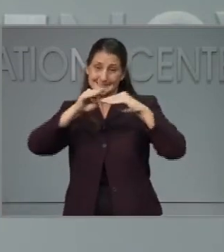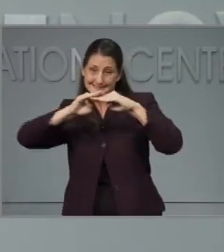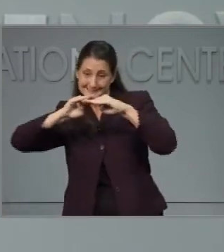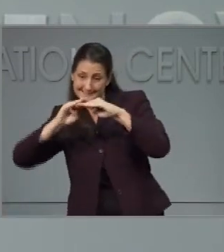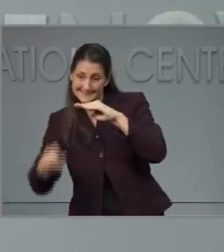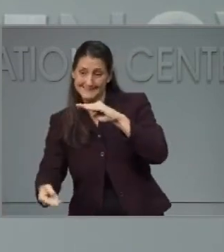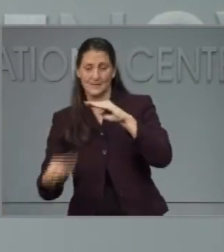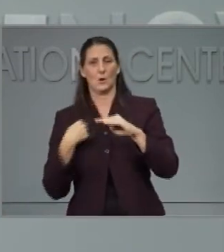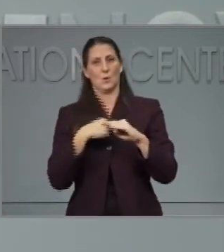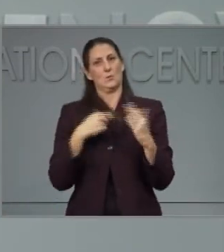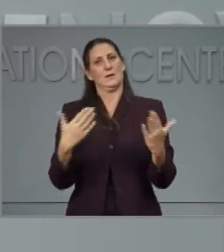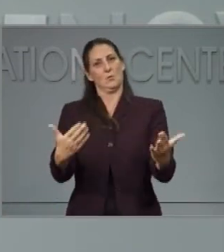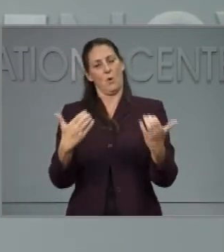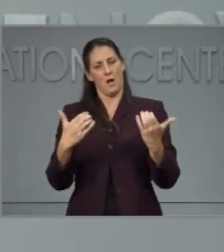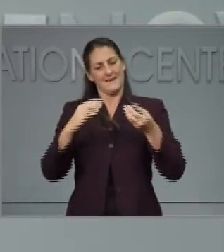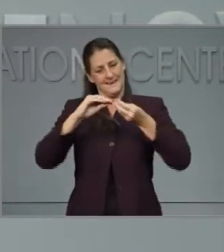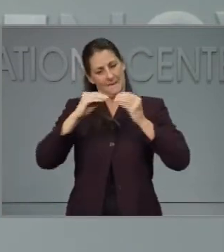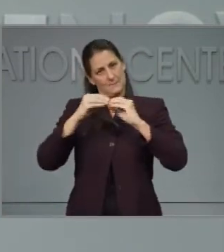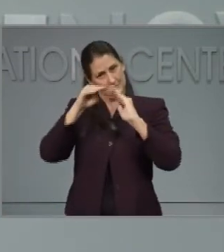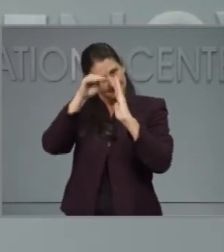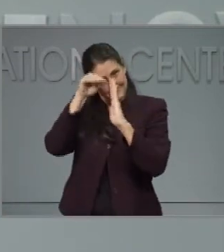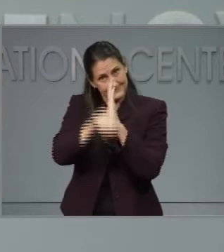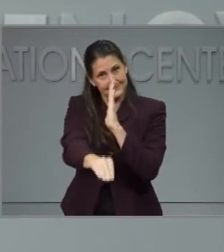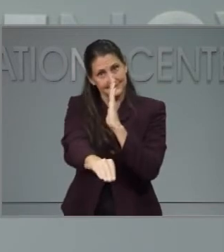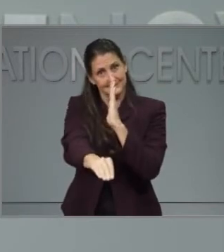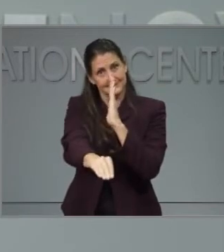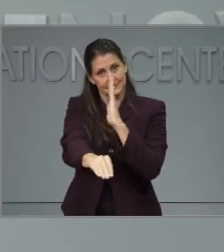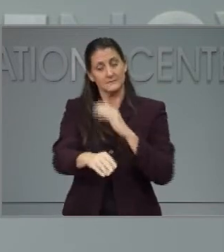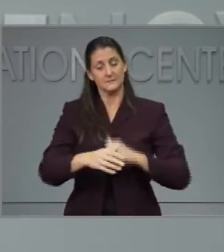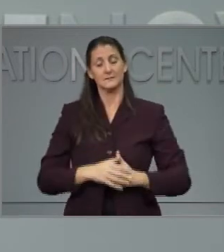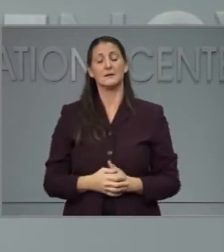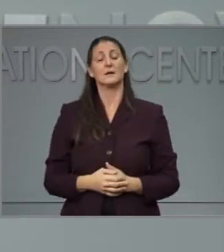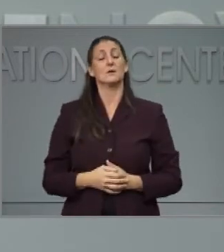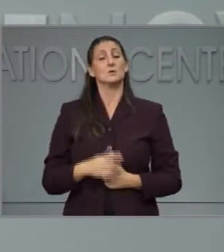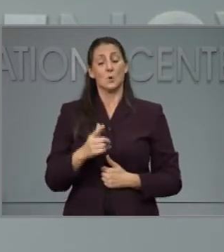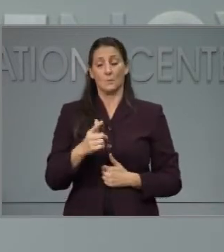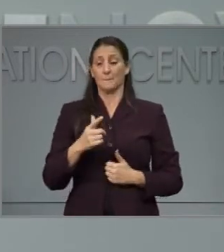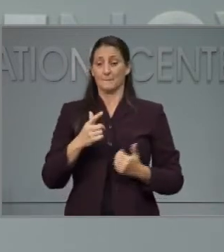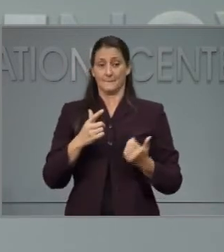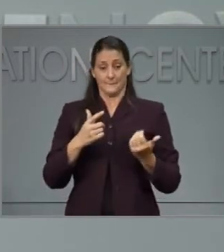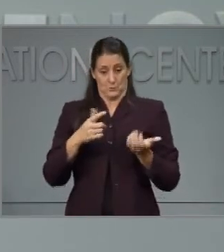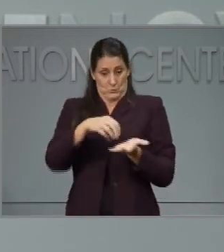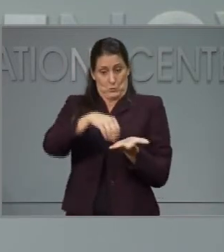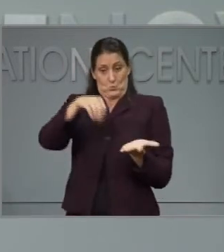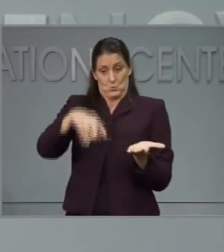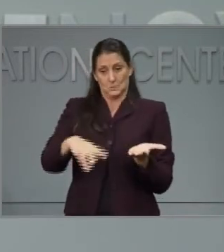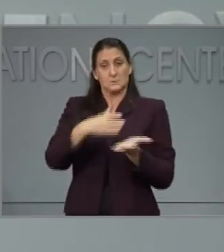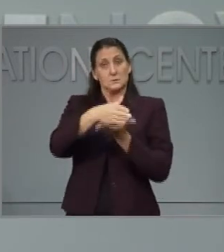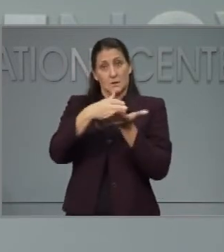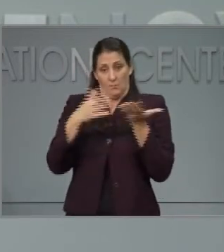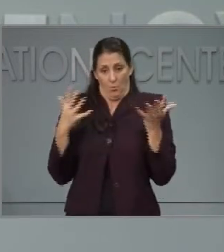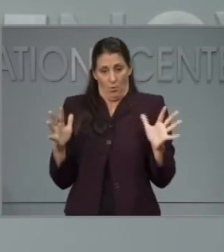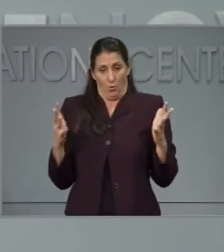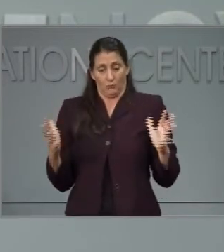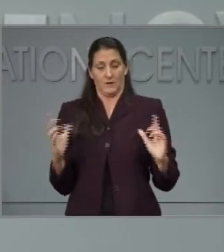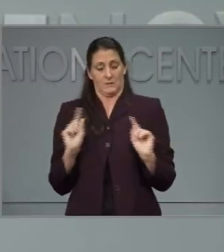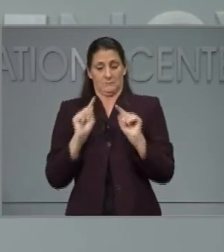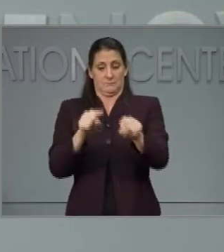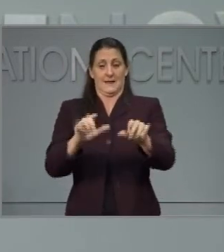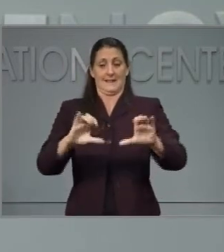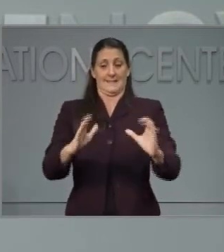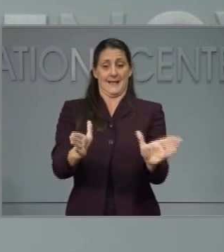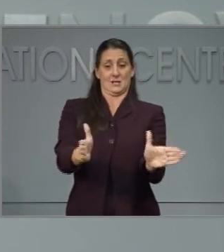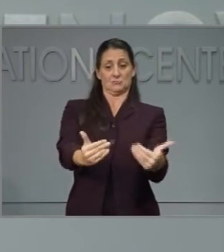lower, that means more kids are going to go back to in person instruction. Again, they're already able to do that. But school districts have chosen to do